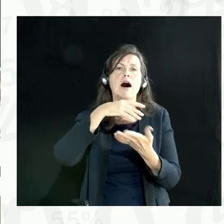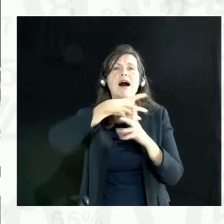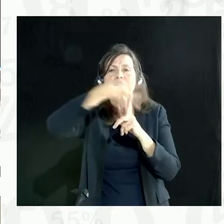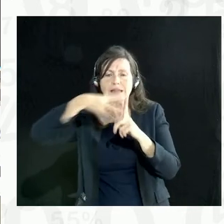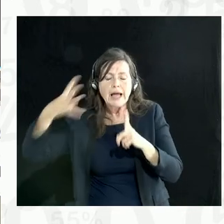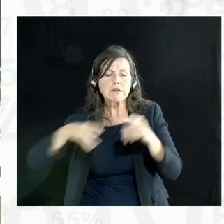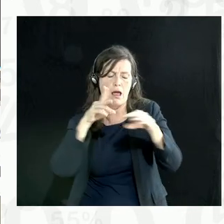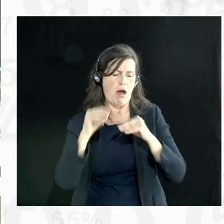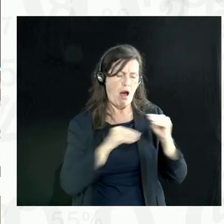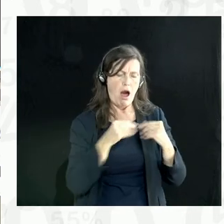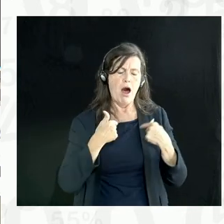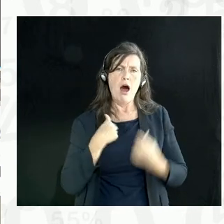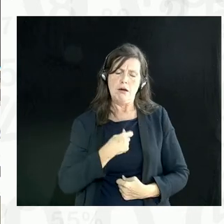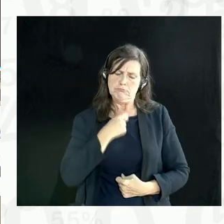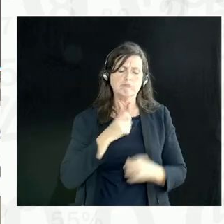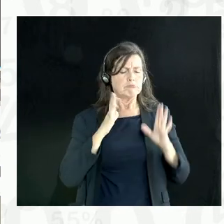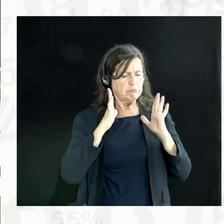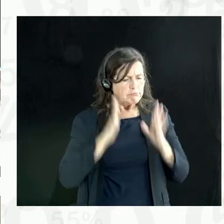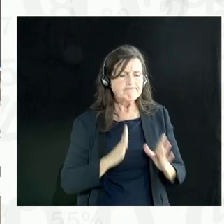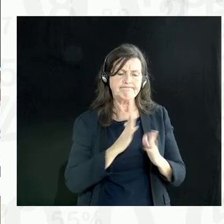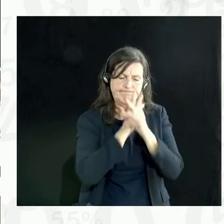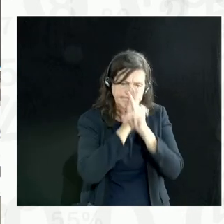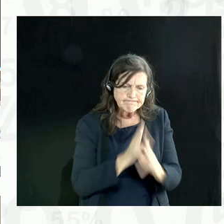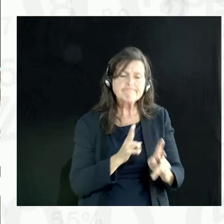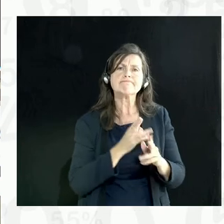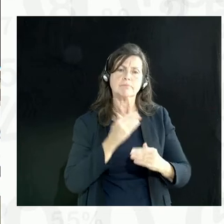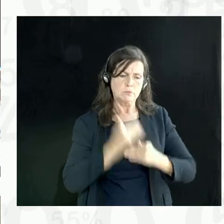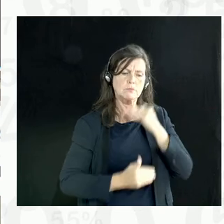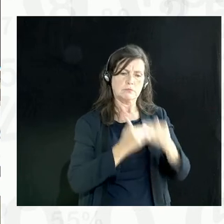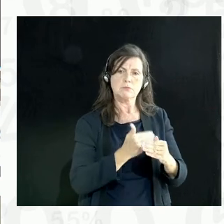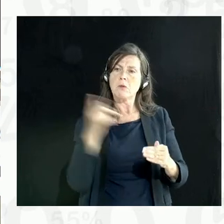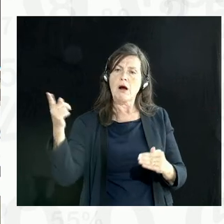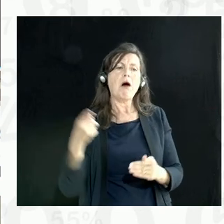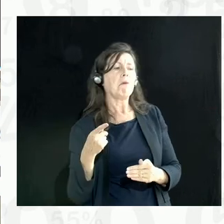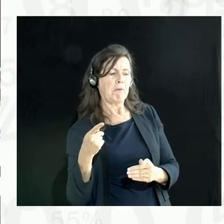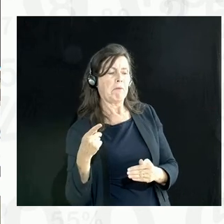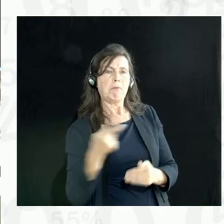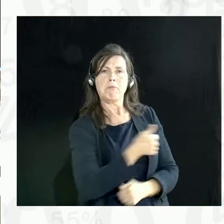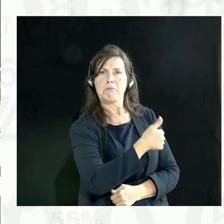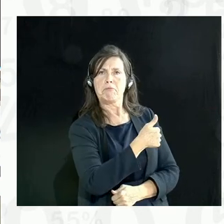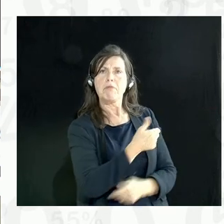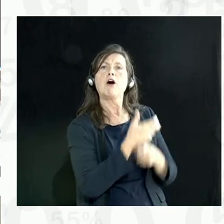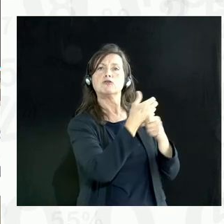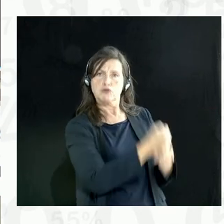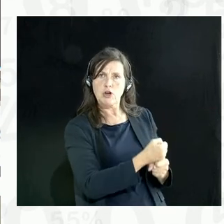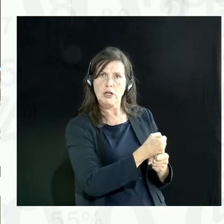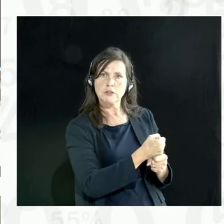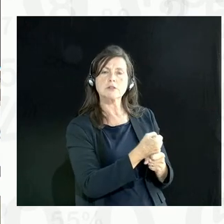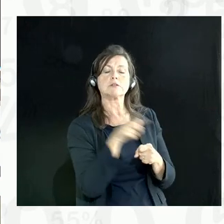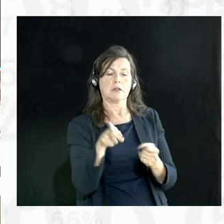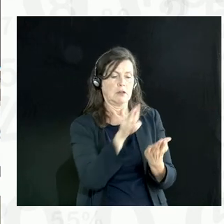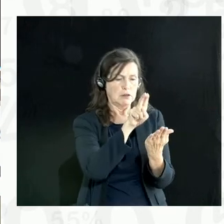I think that that is something that if you can prove that and if you can make sure that that's documented,